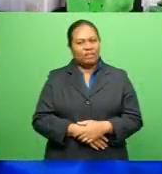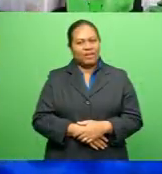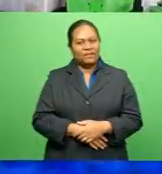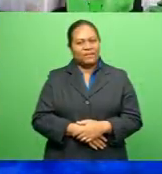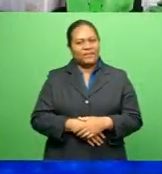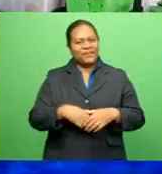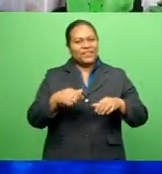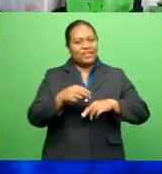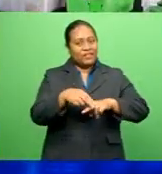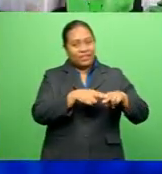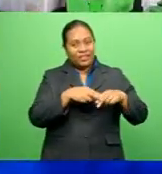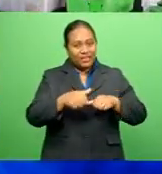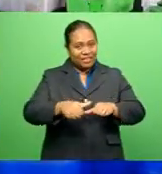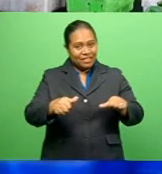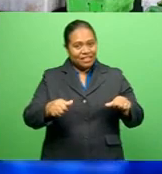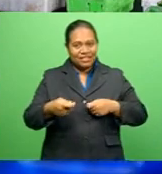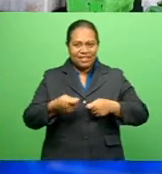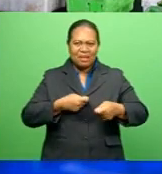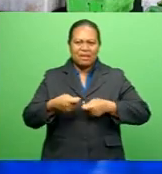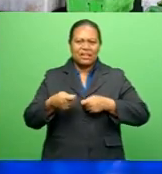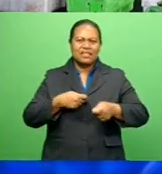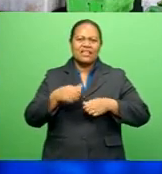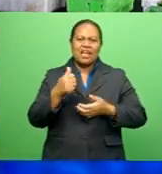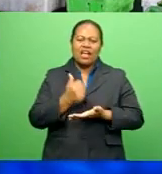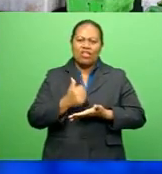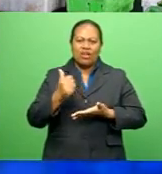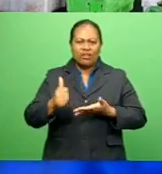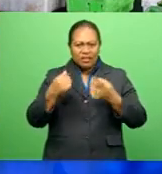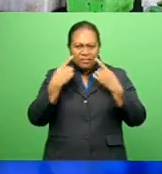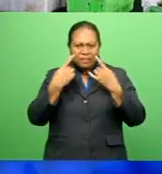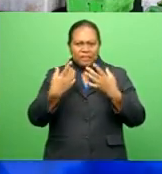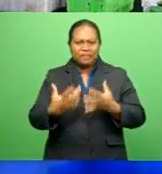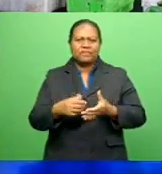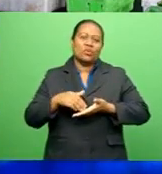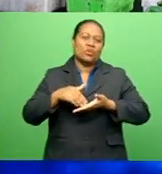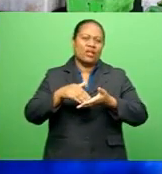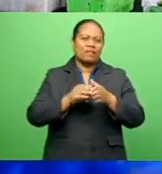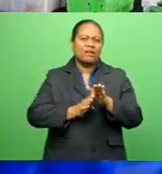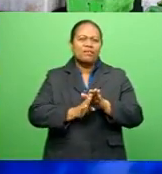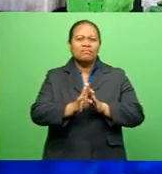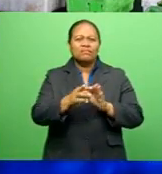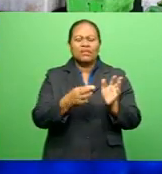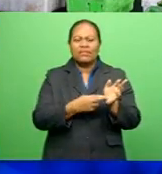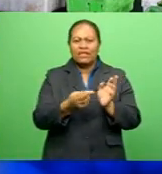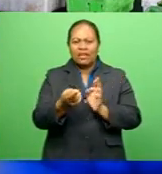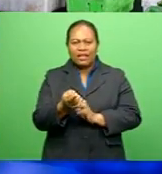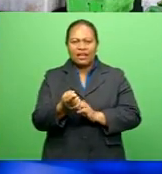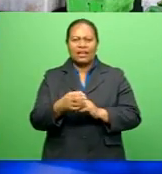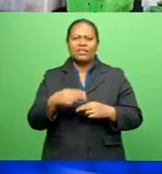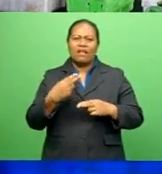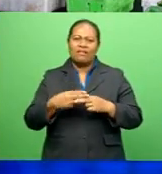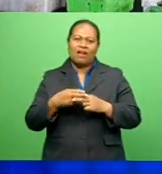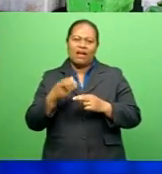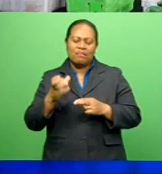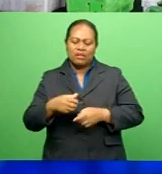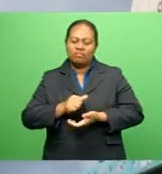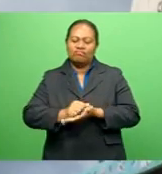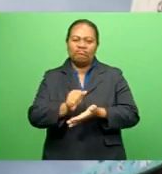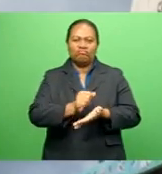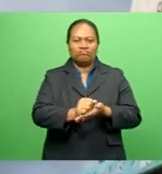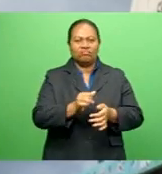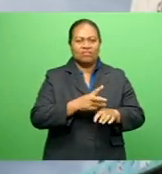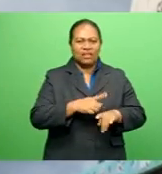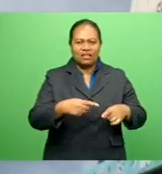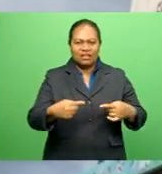The Fiji Agricultural Marketing Authority has plans to develop rural hubs in order to help farmers commercialize their produce Chief